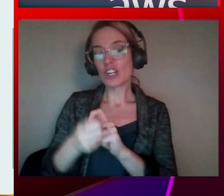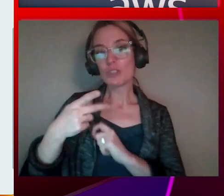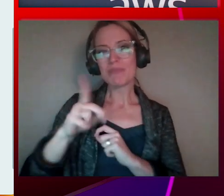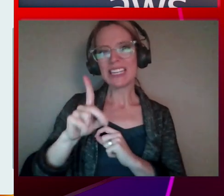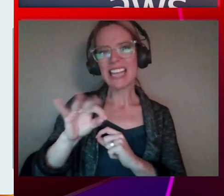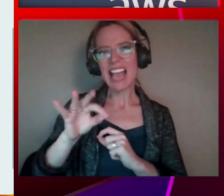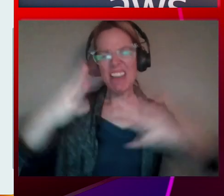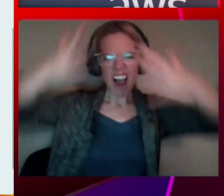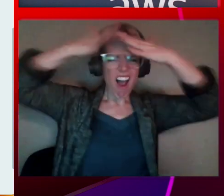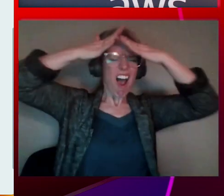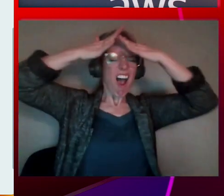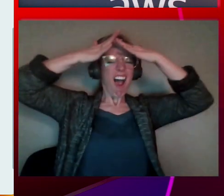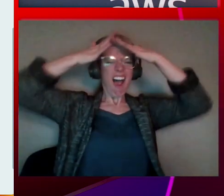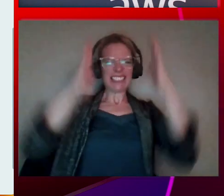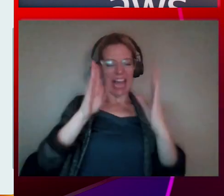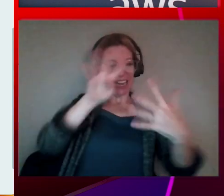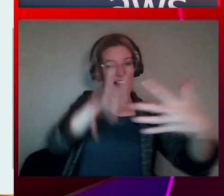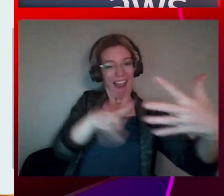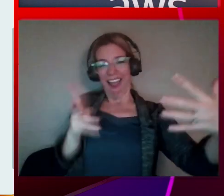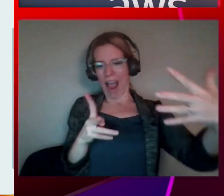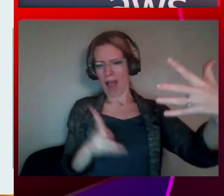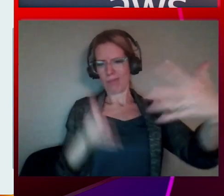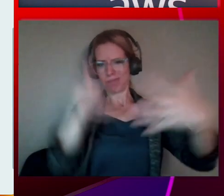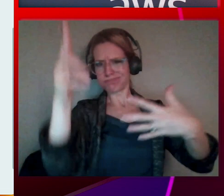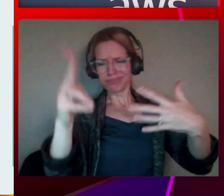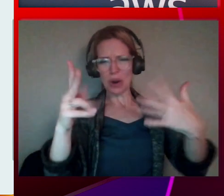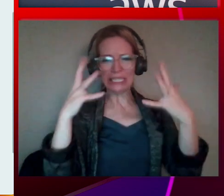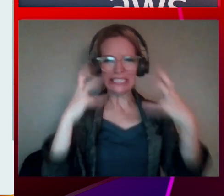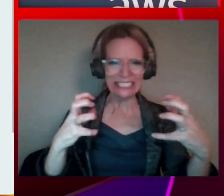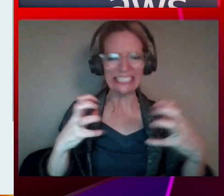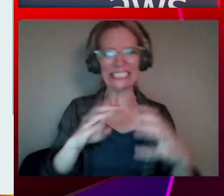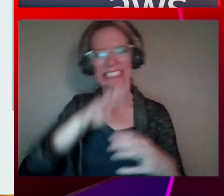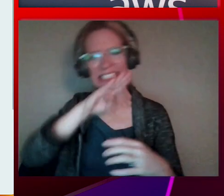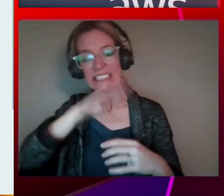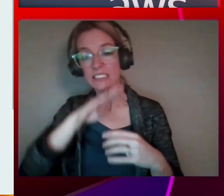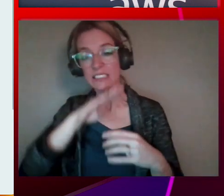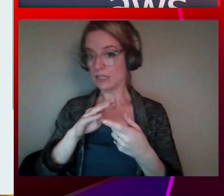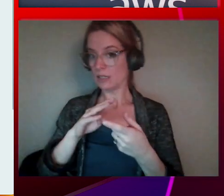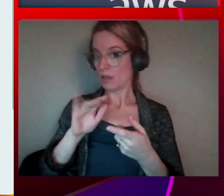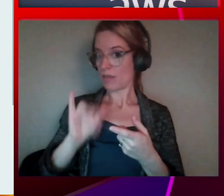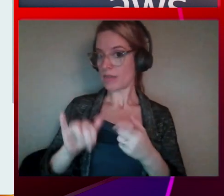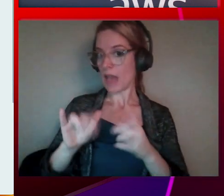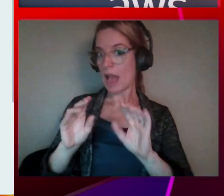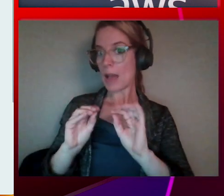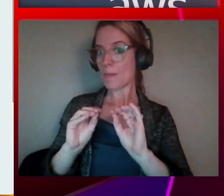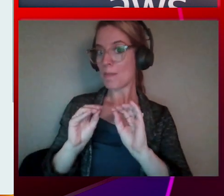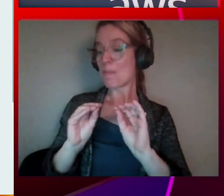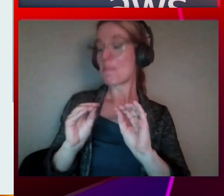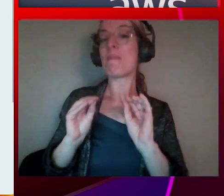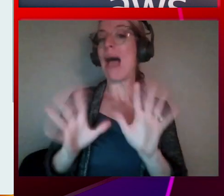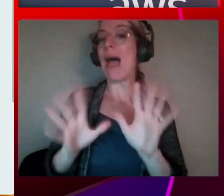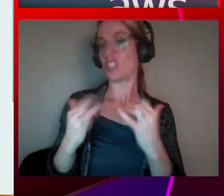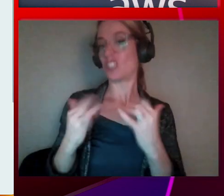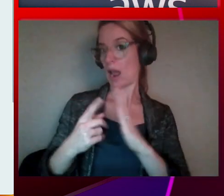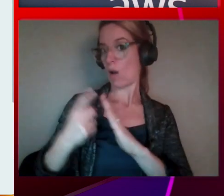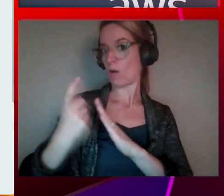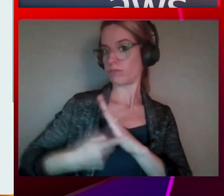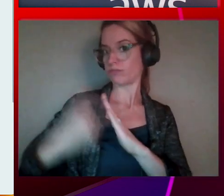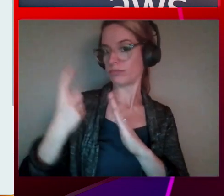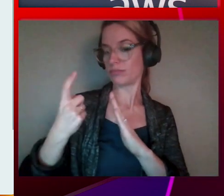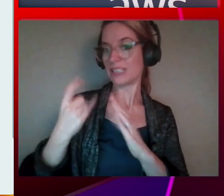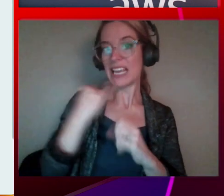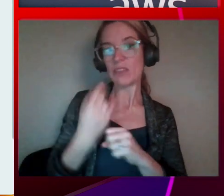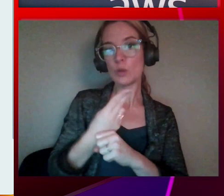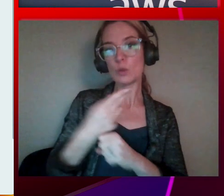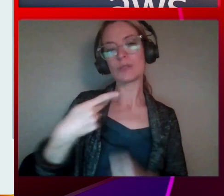Oh, no. So that magic, does that kind of happen for you when you use the paginated reporting feature? Yeah.